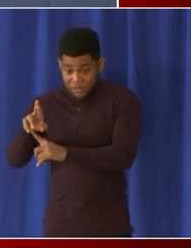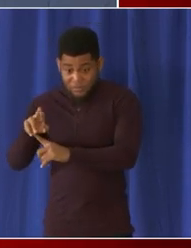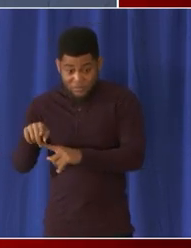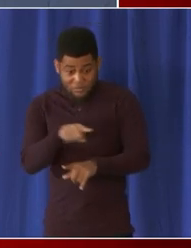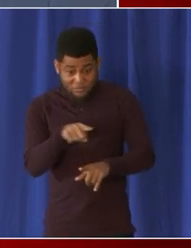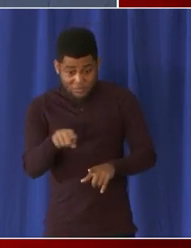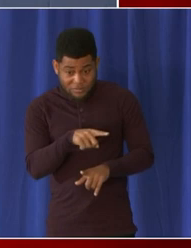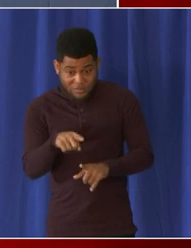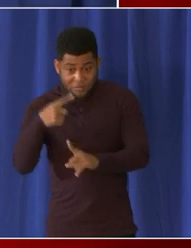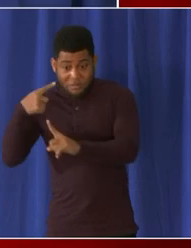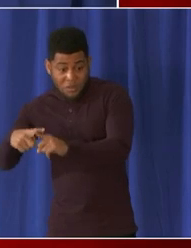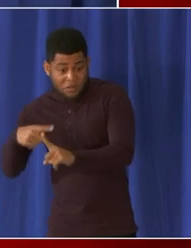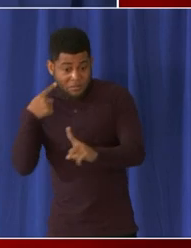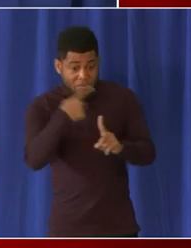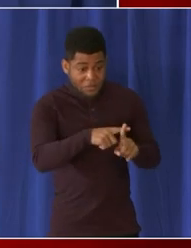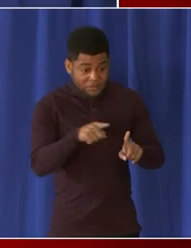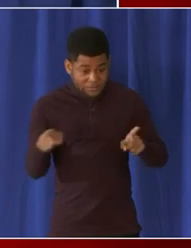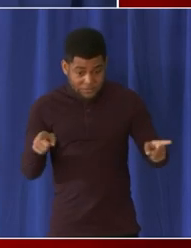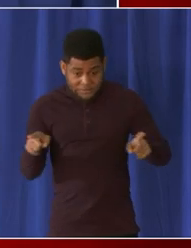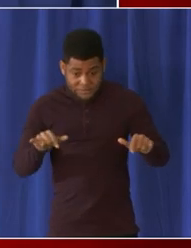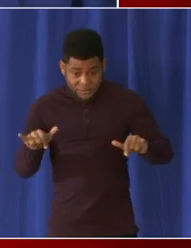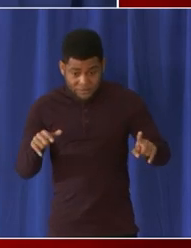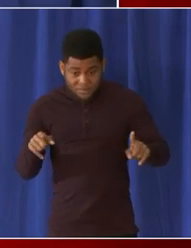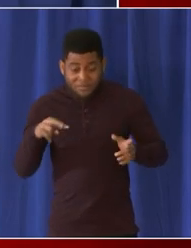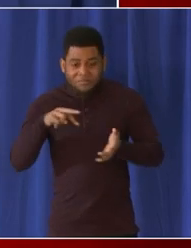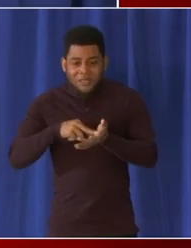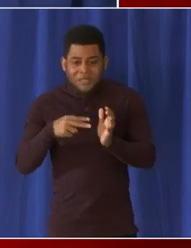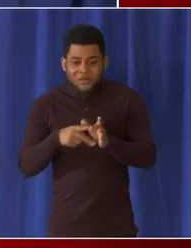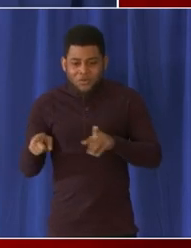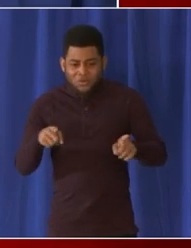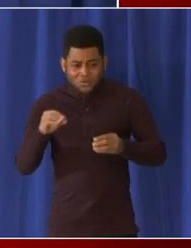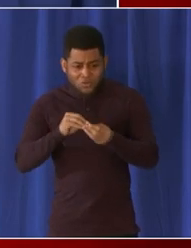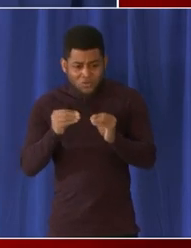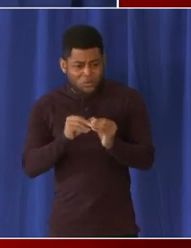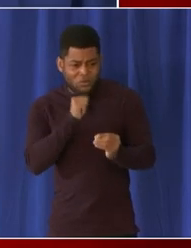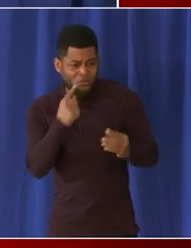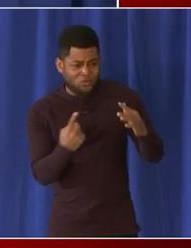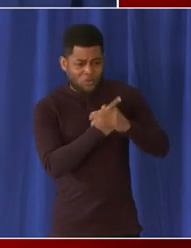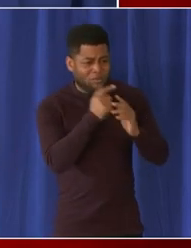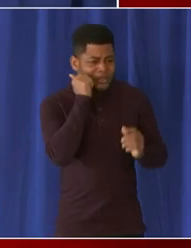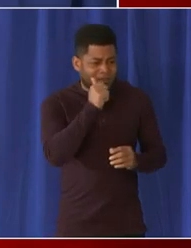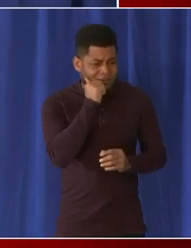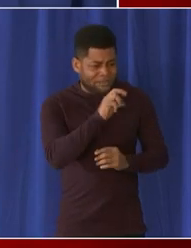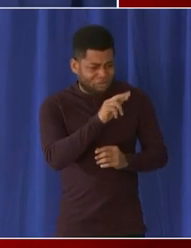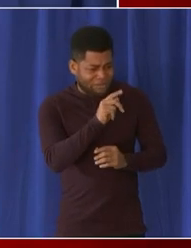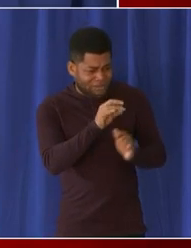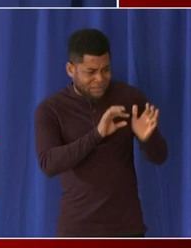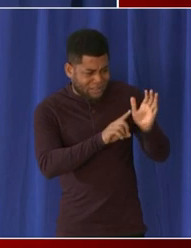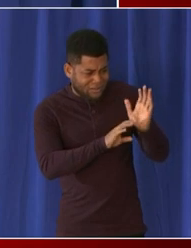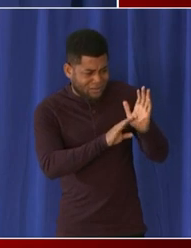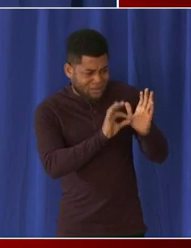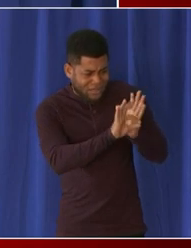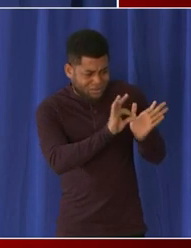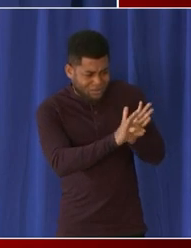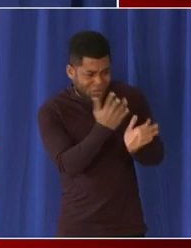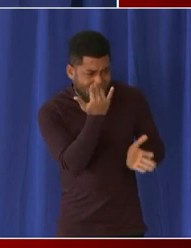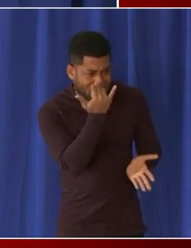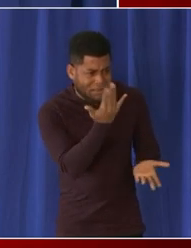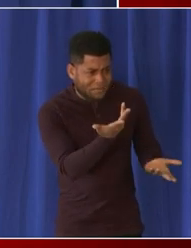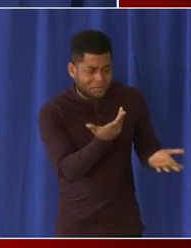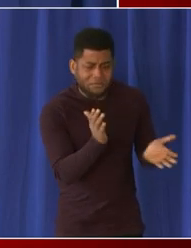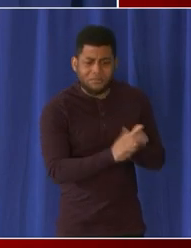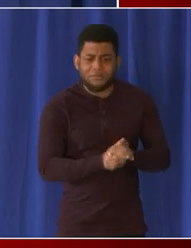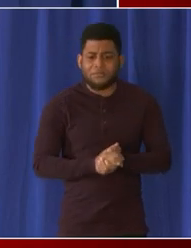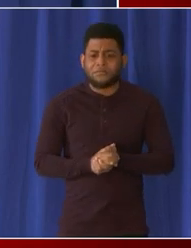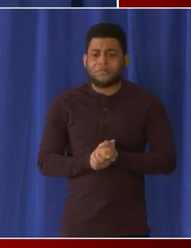same as presumed positive why aren't those numbers being included in the daily case rates sure it's a great question uh it really has to do with data integrity mark